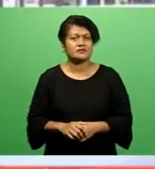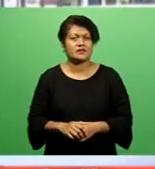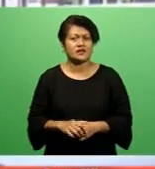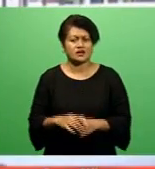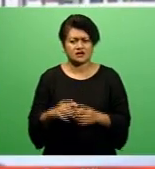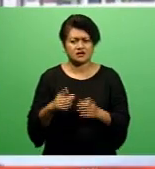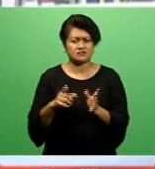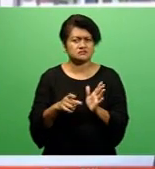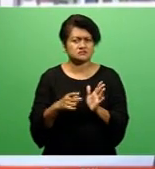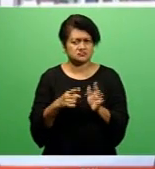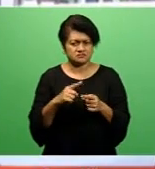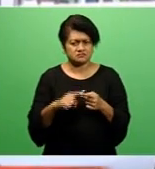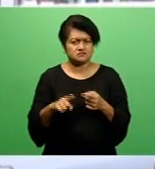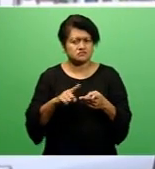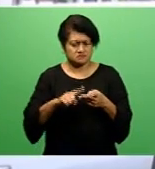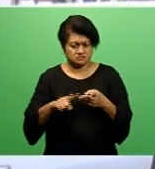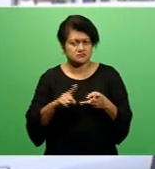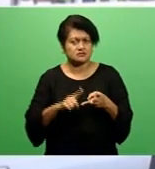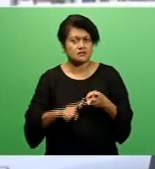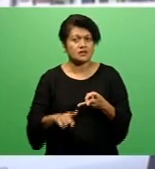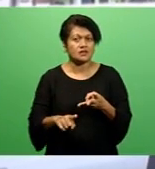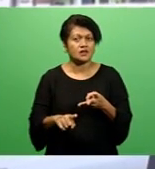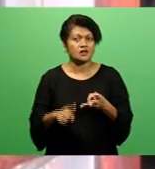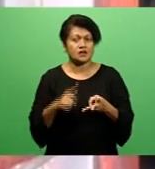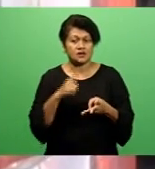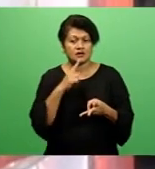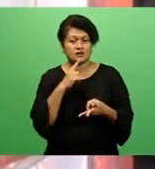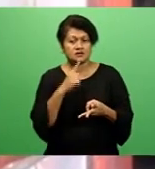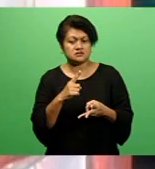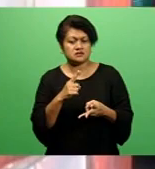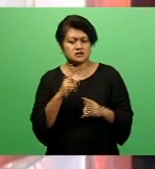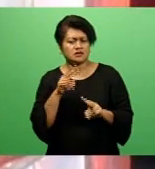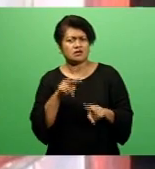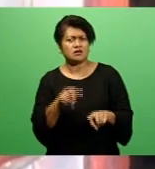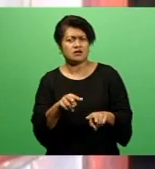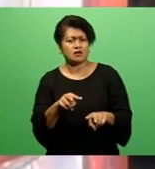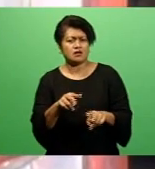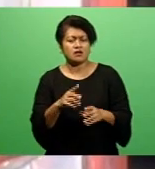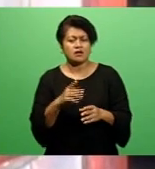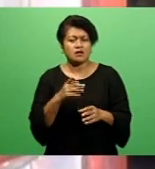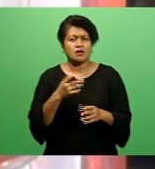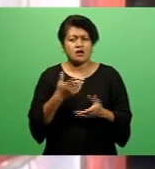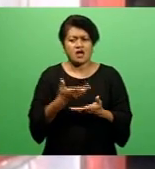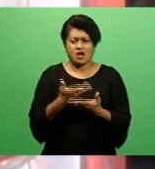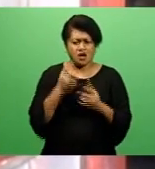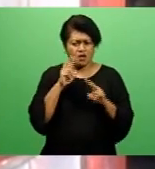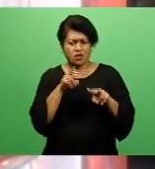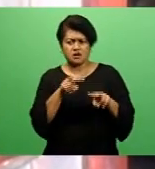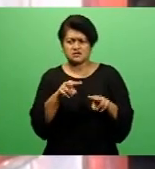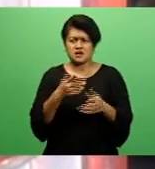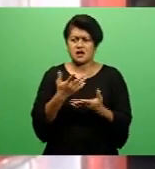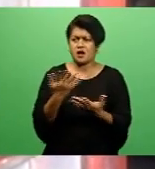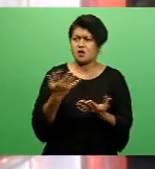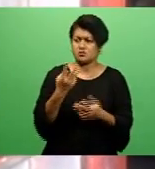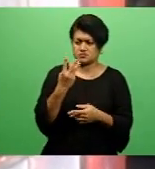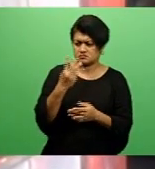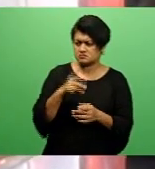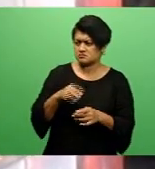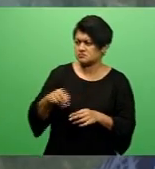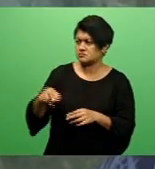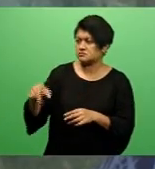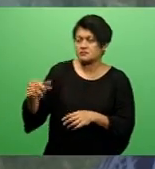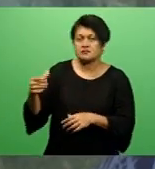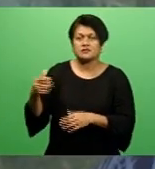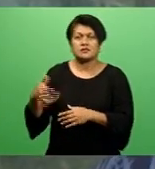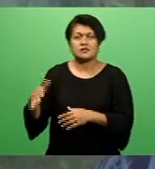Tevita Kumaisavai and Gilbert Vakalalambure could only look on as board members walked past paying them little attention. We had a commodity